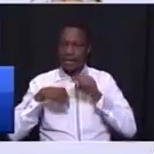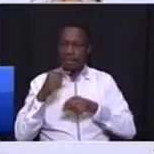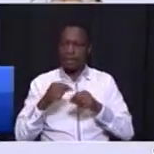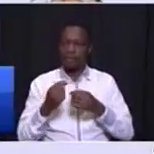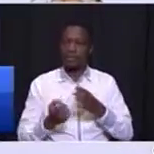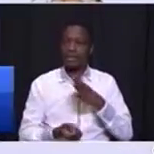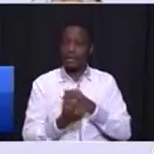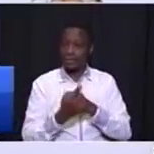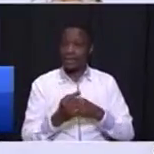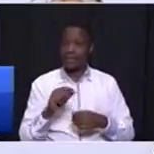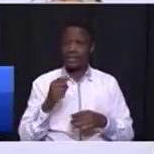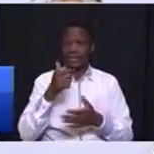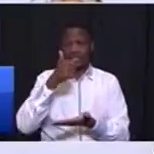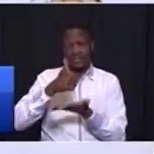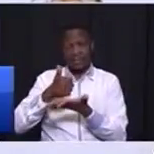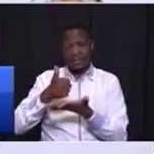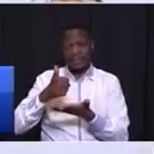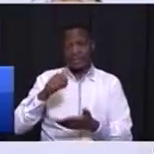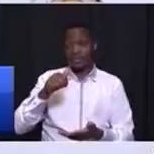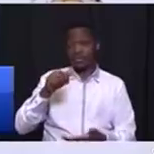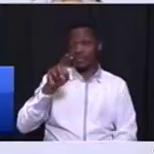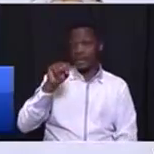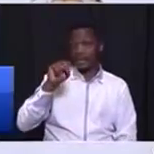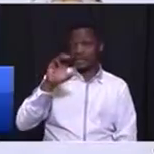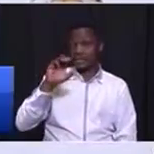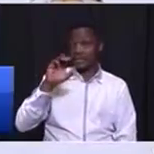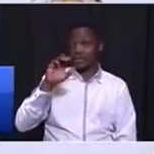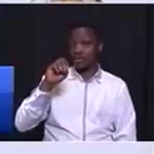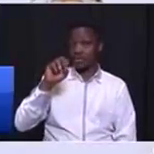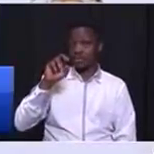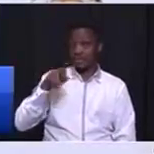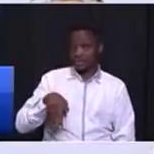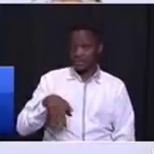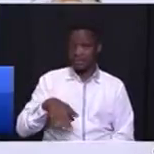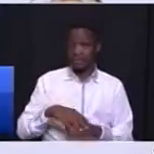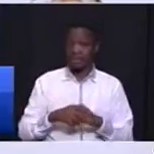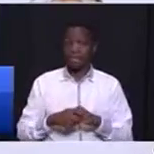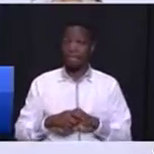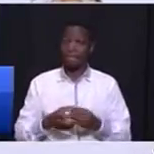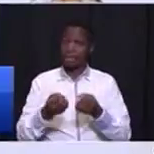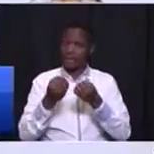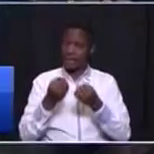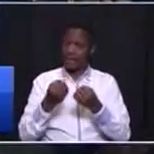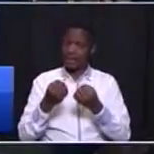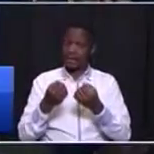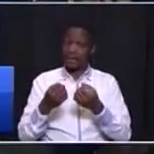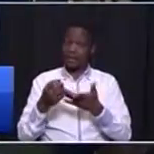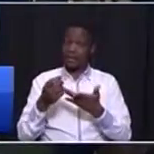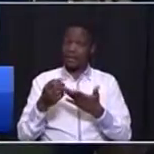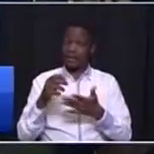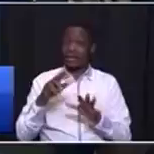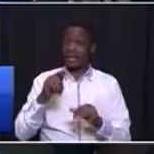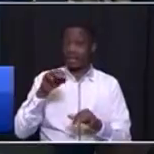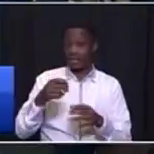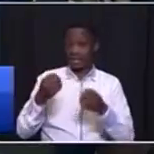chairperson of the NCOP former mayor of Johannesburg Honorable Marsondo gave me a book a few years